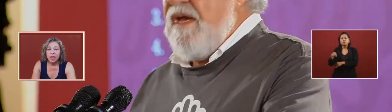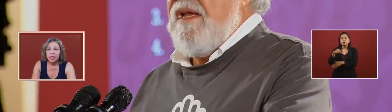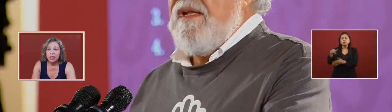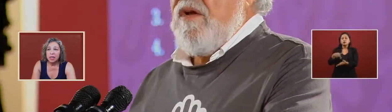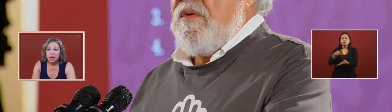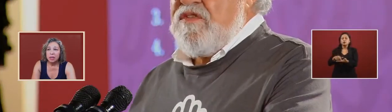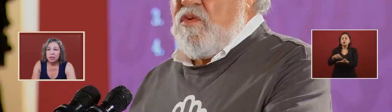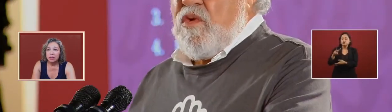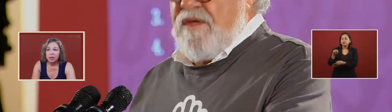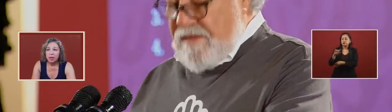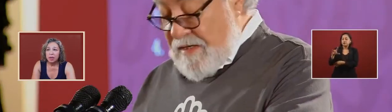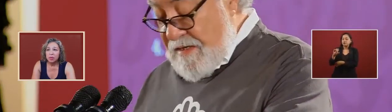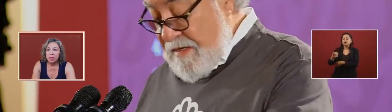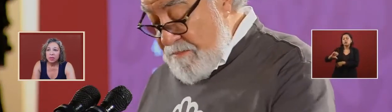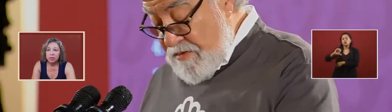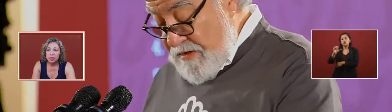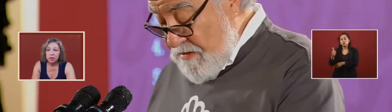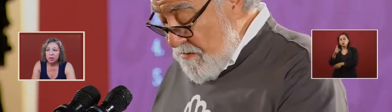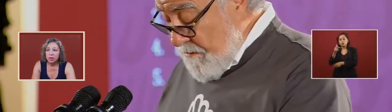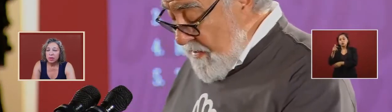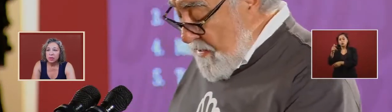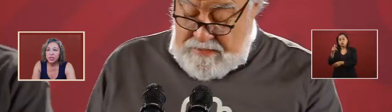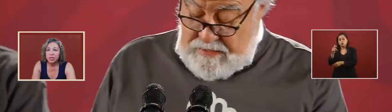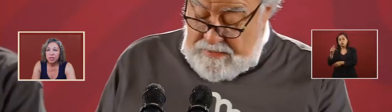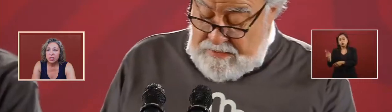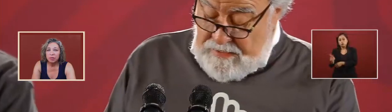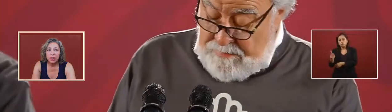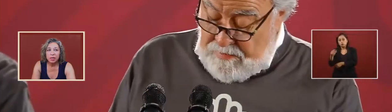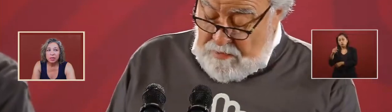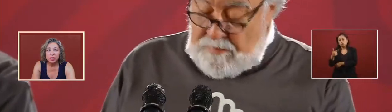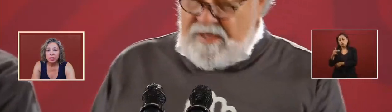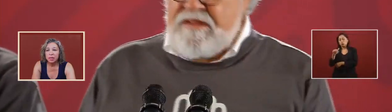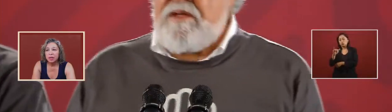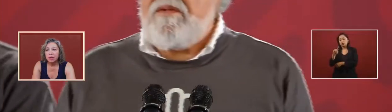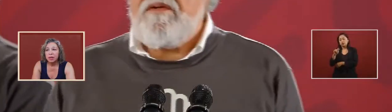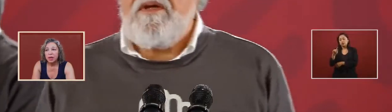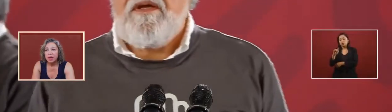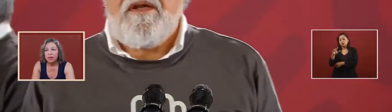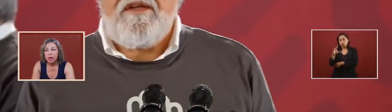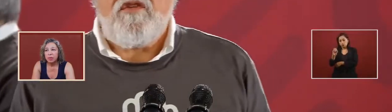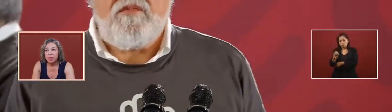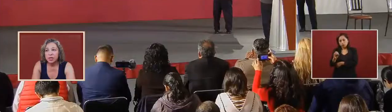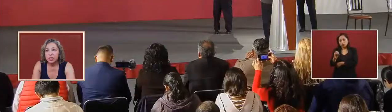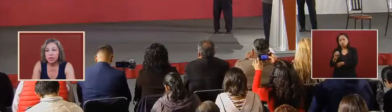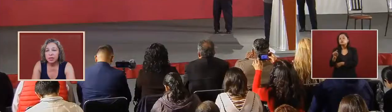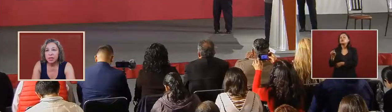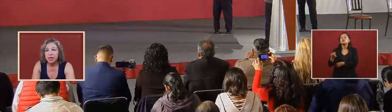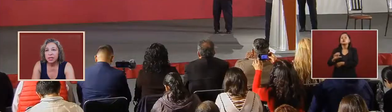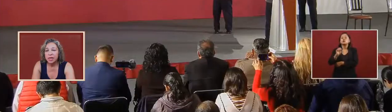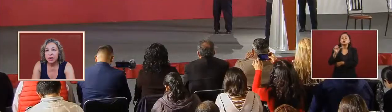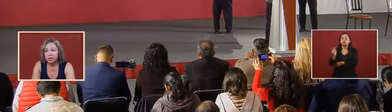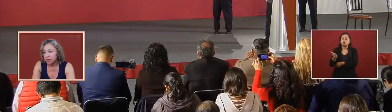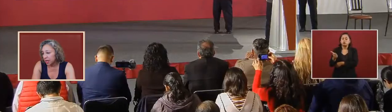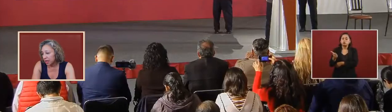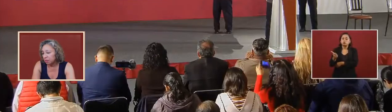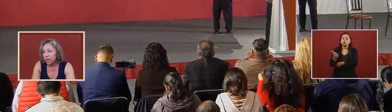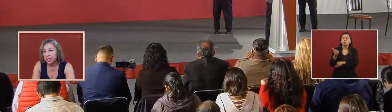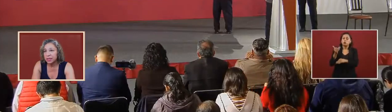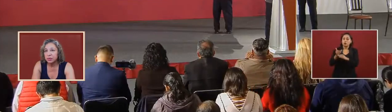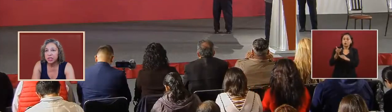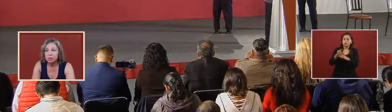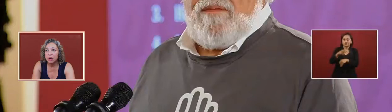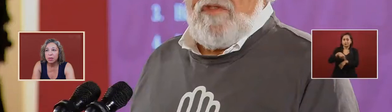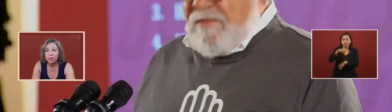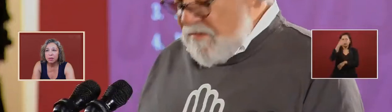and which is still in process and the operation that is now taking